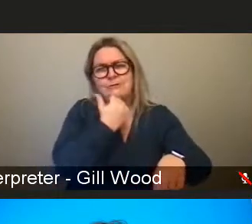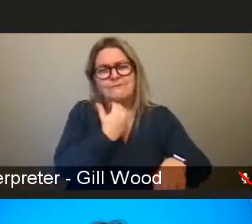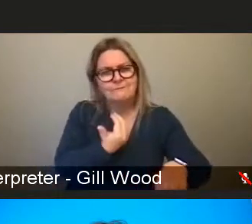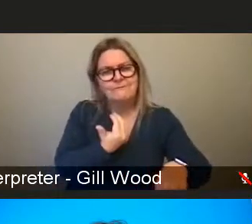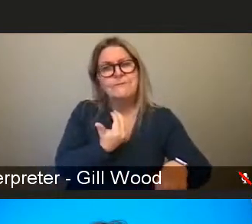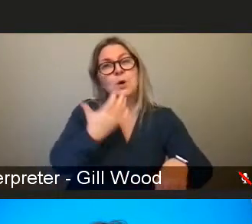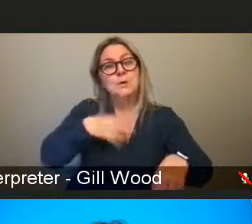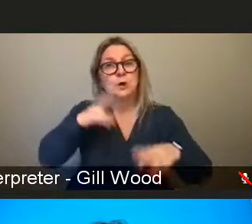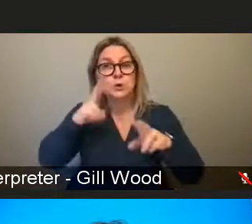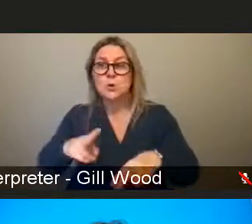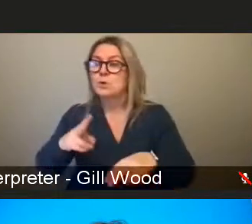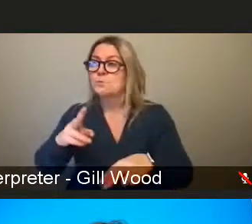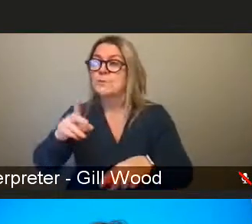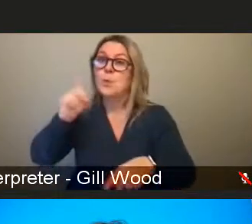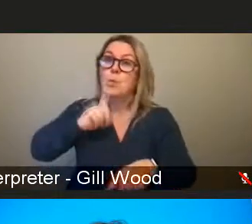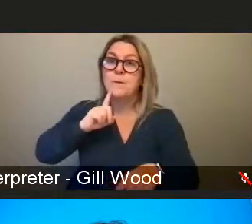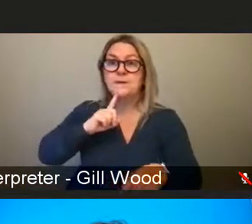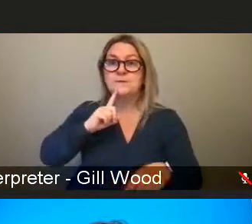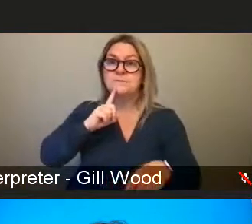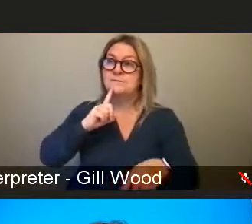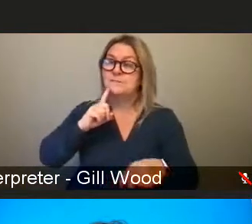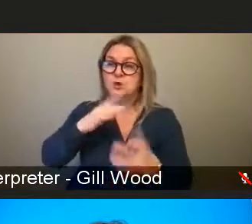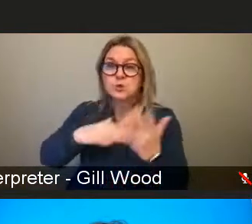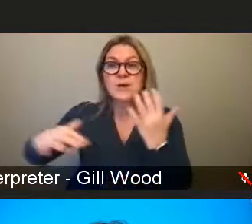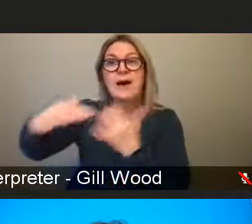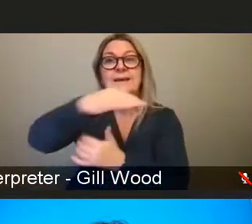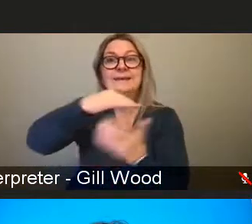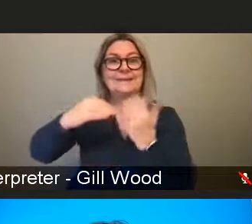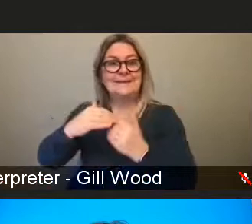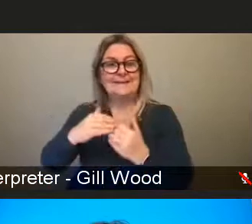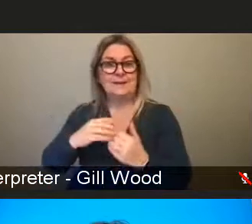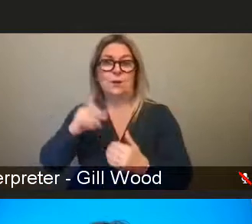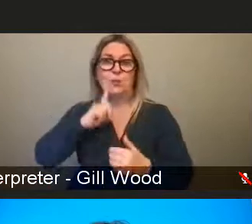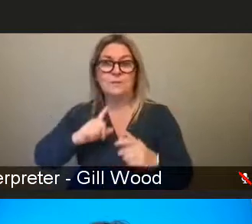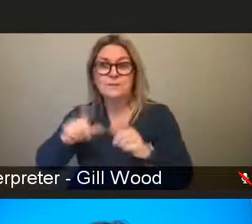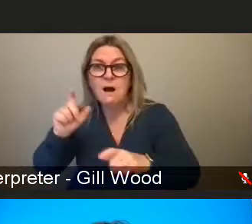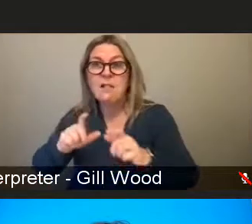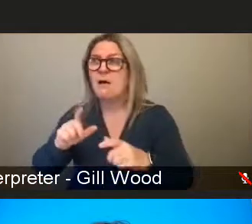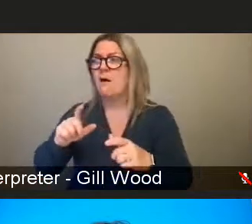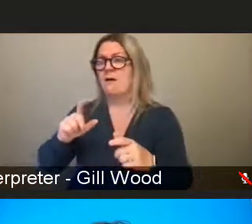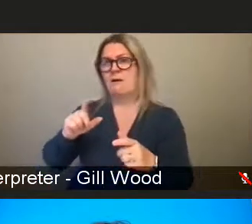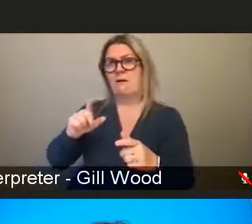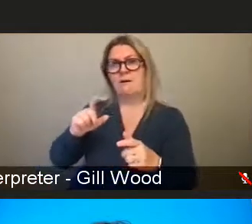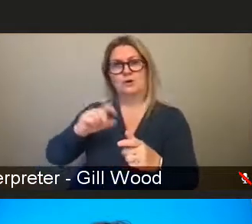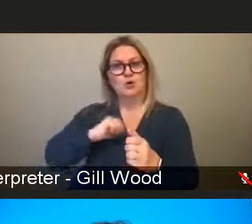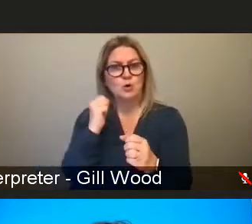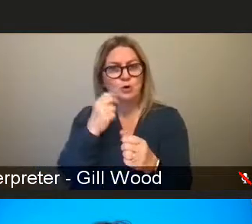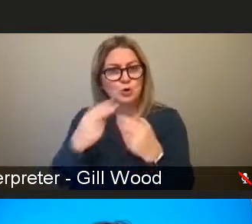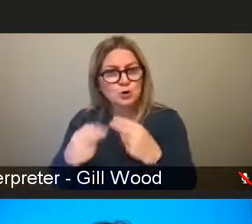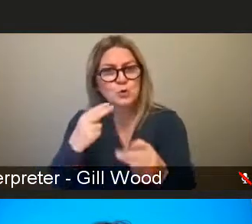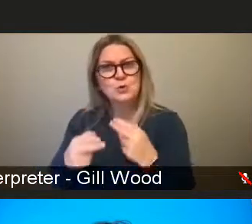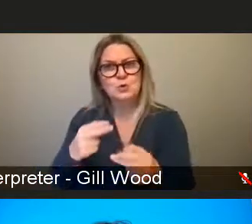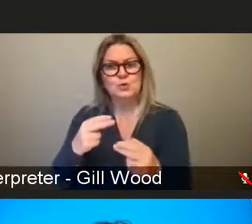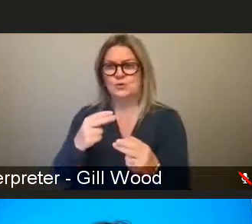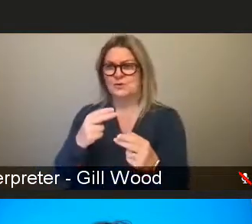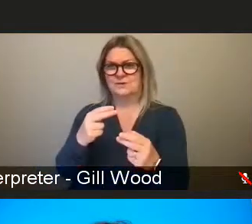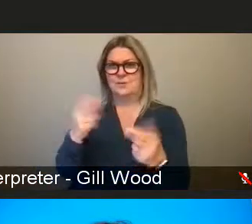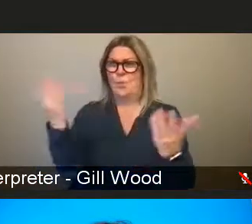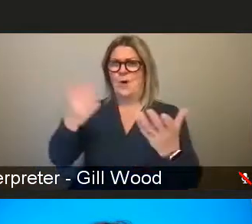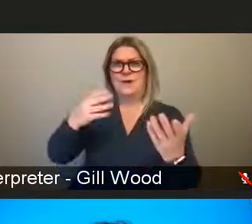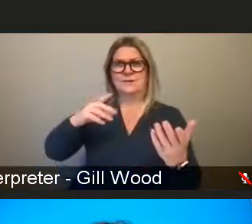women editors. We need to be looking at how are women of colour represented in Scottish News, an area I have been working on with Pass the Mic.